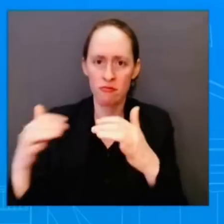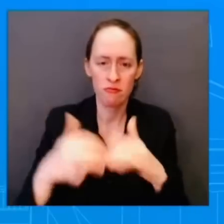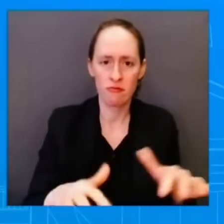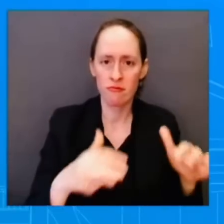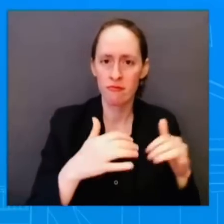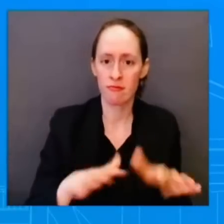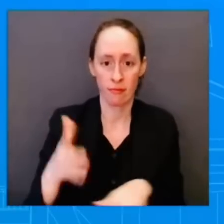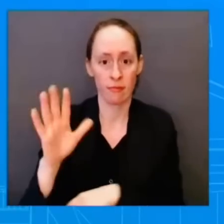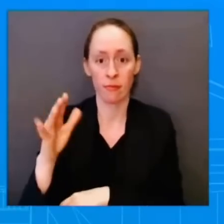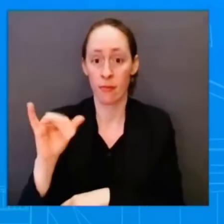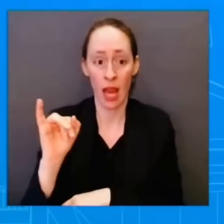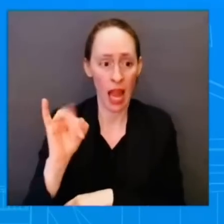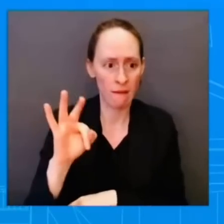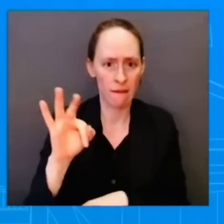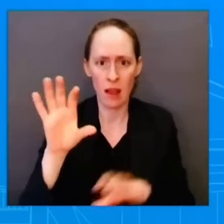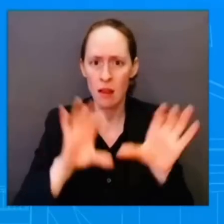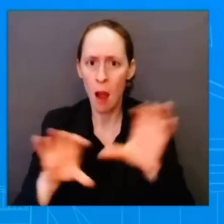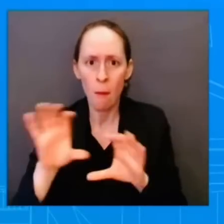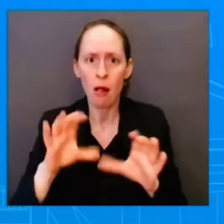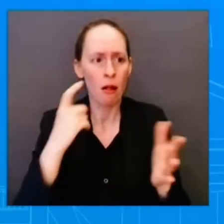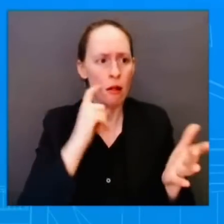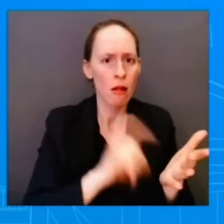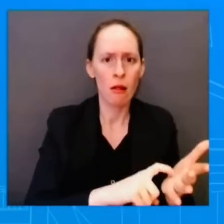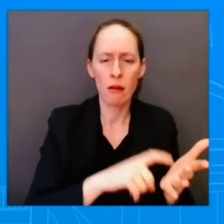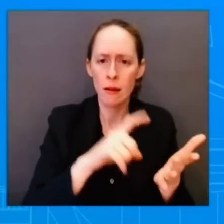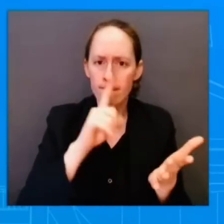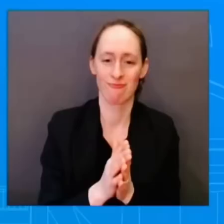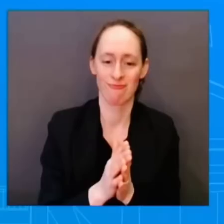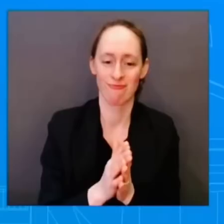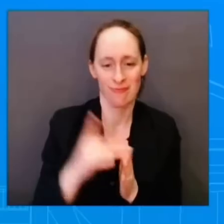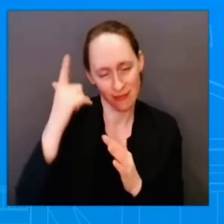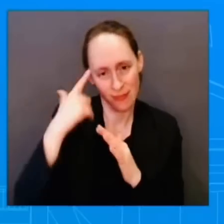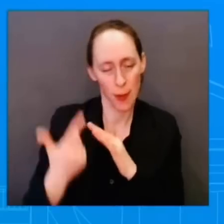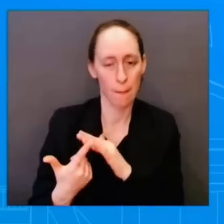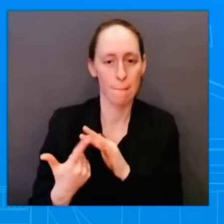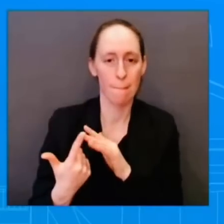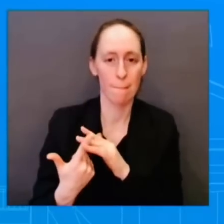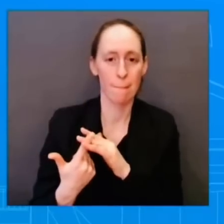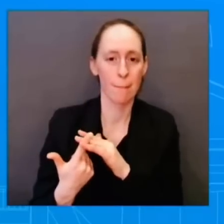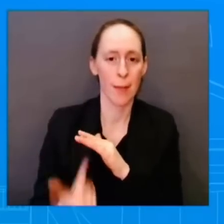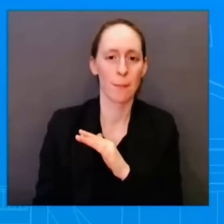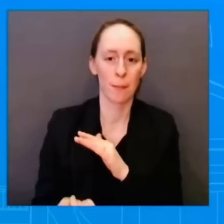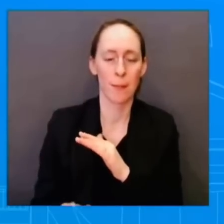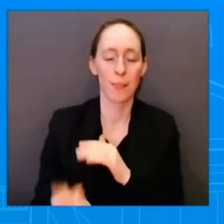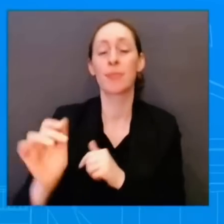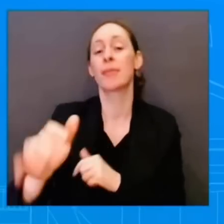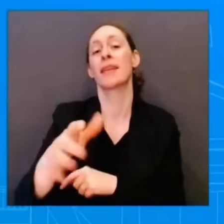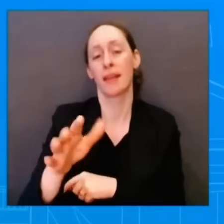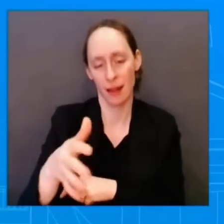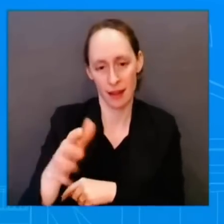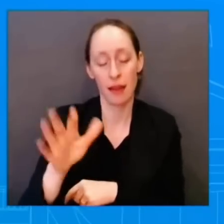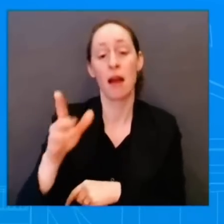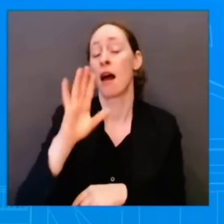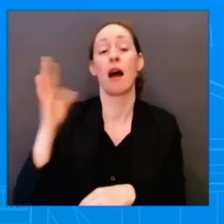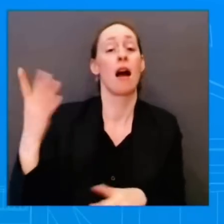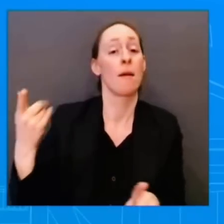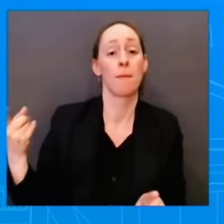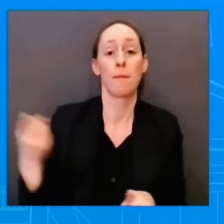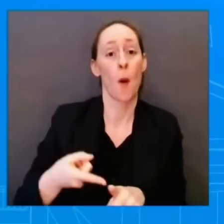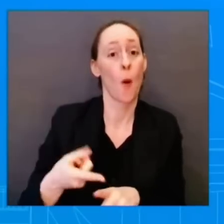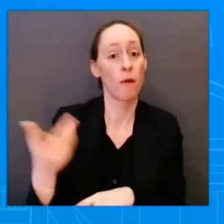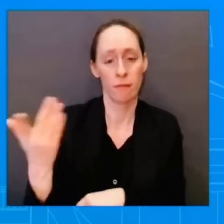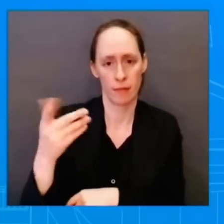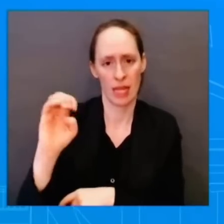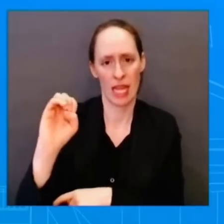And it didn't stop with the environmental. You're right there, buddy. What I want to say is that it didn't stop with the Environmental Protection Agency. Again, FEMA,